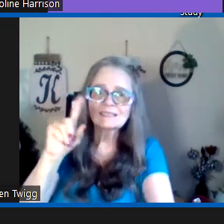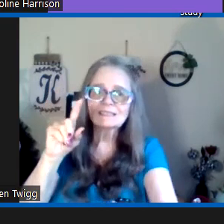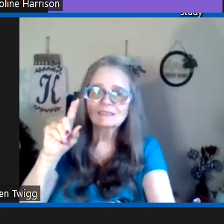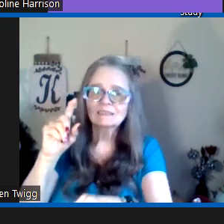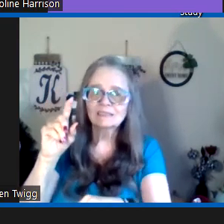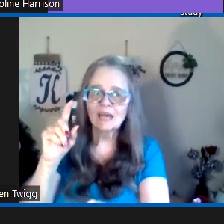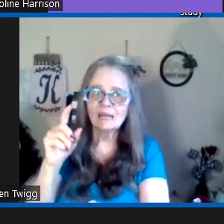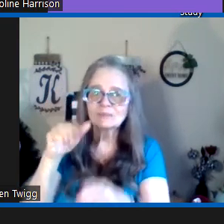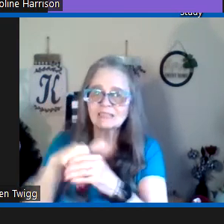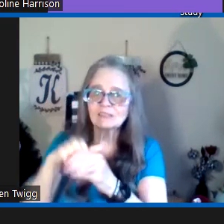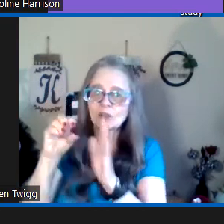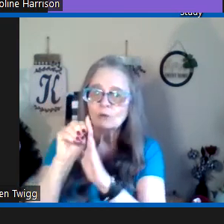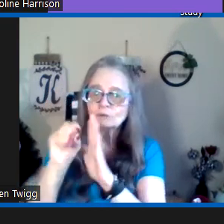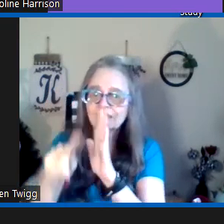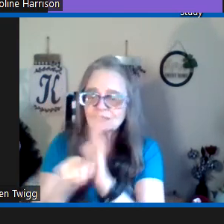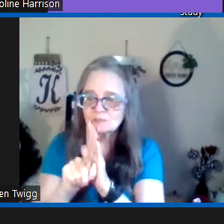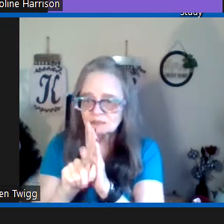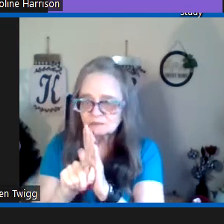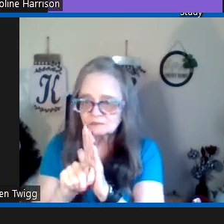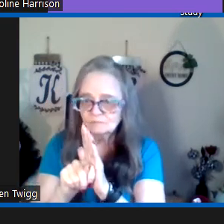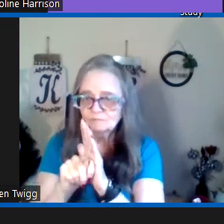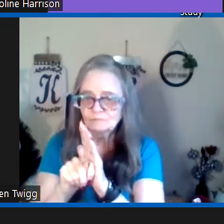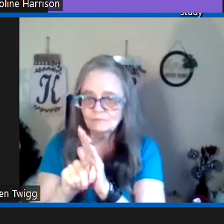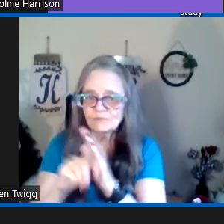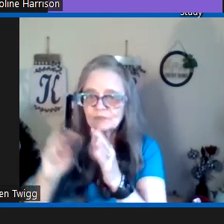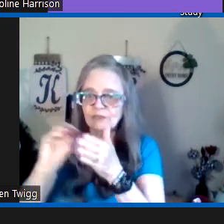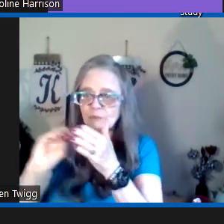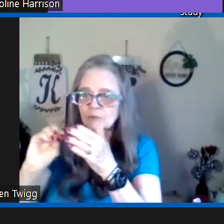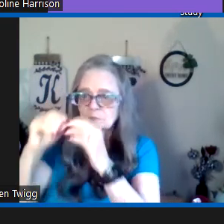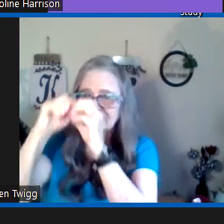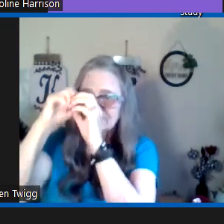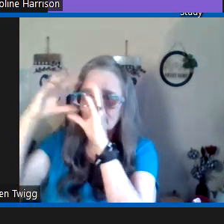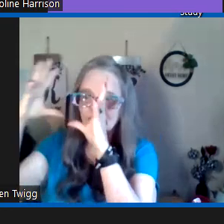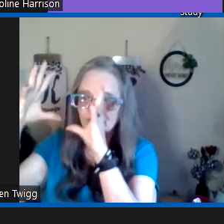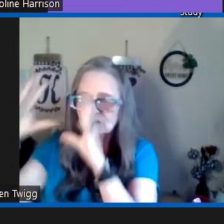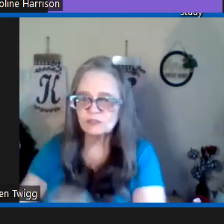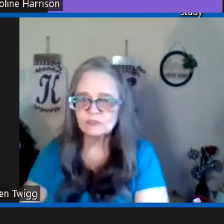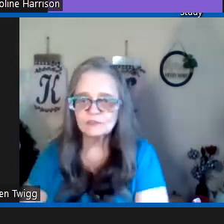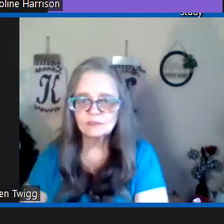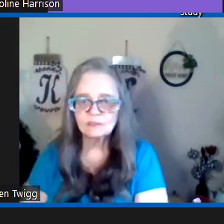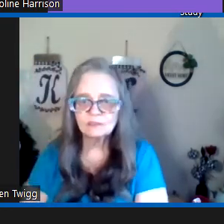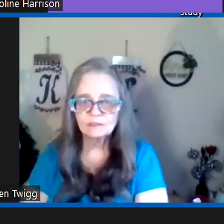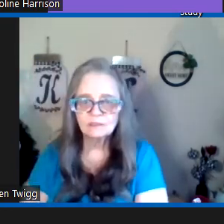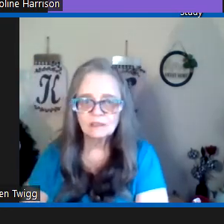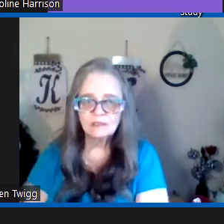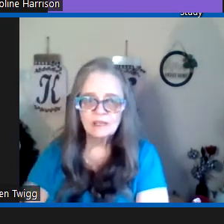times in the old testament that they wrote about the visions